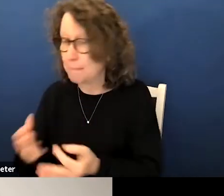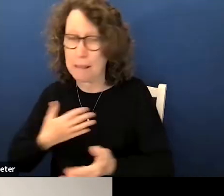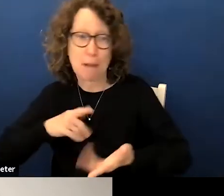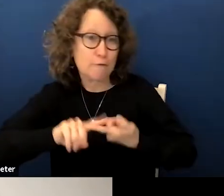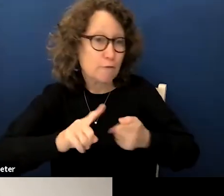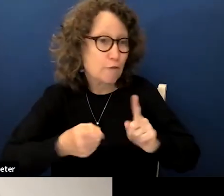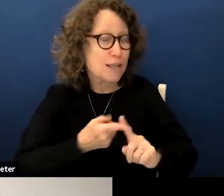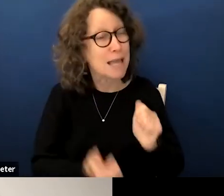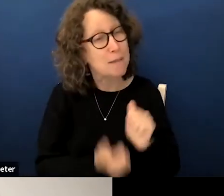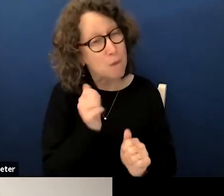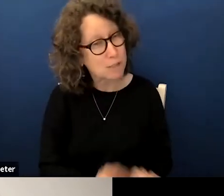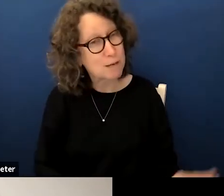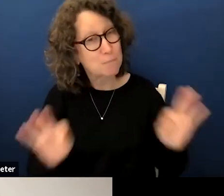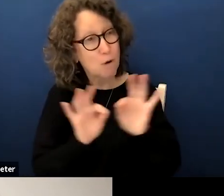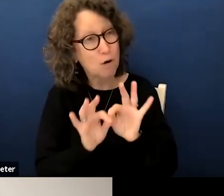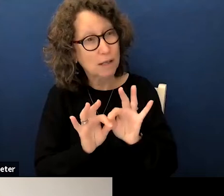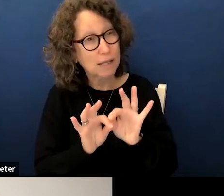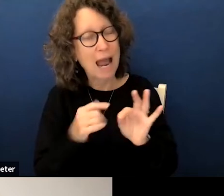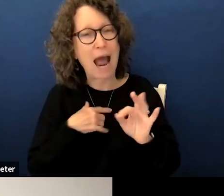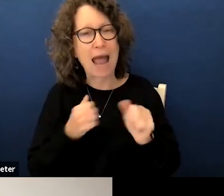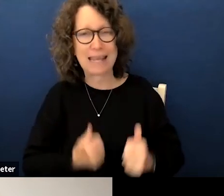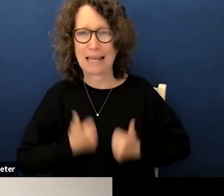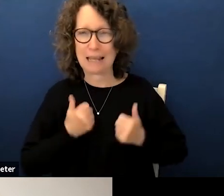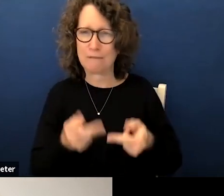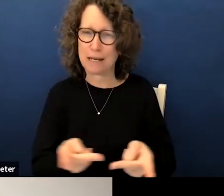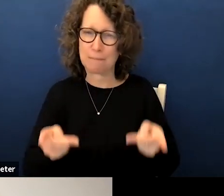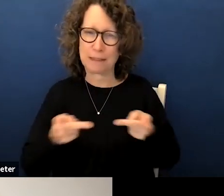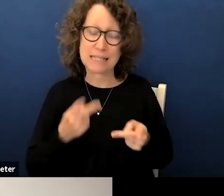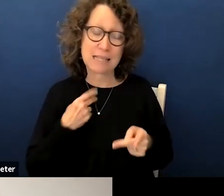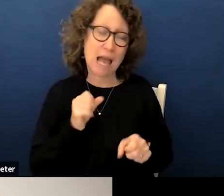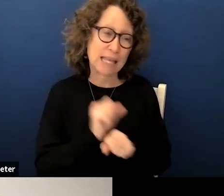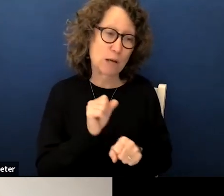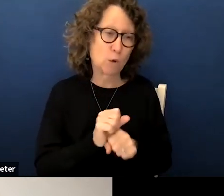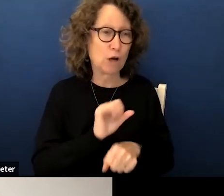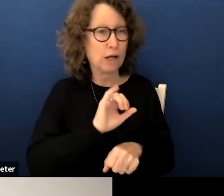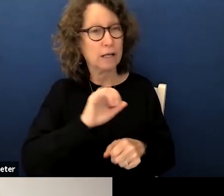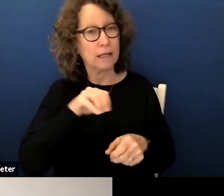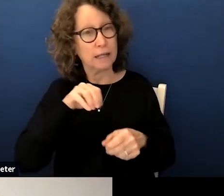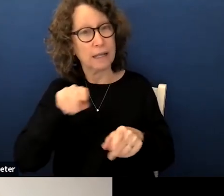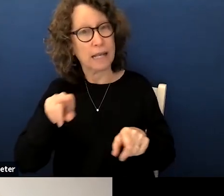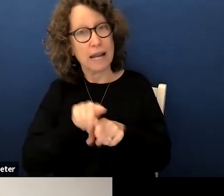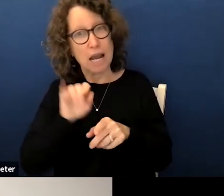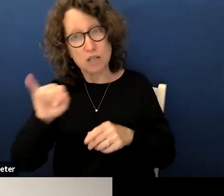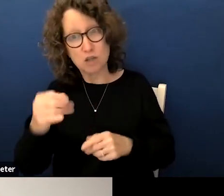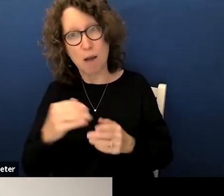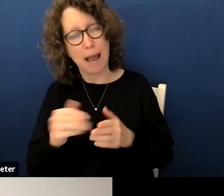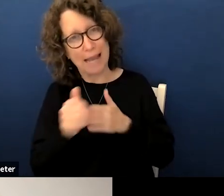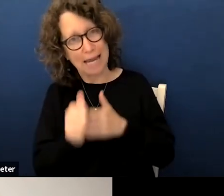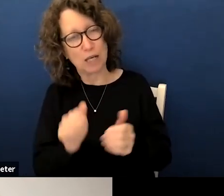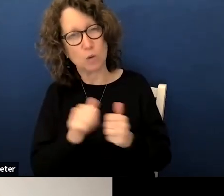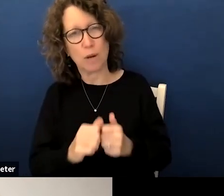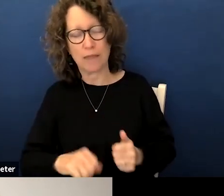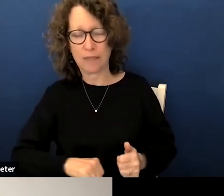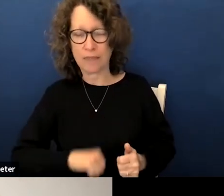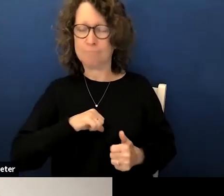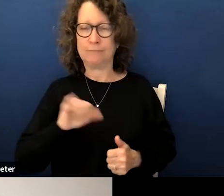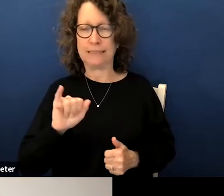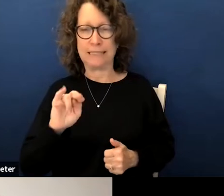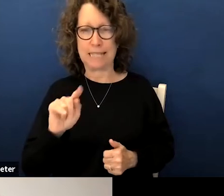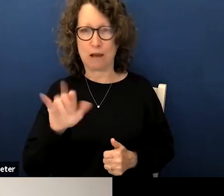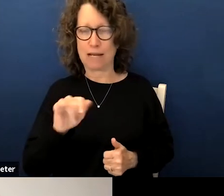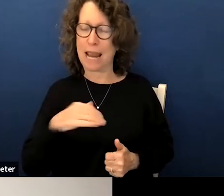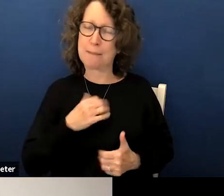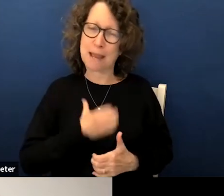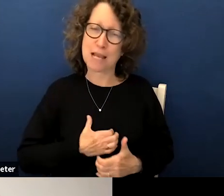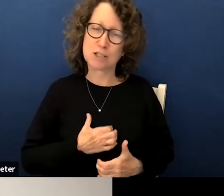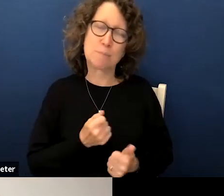and most importantly the fact that i get to live in a place where i can work in a job that i can lead with integrity and passion so may we all remember